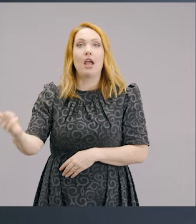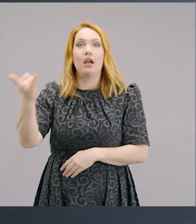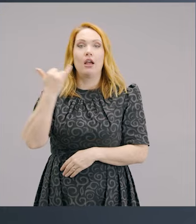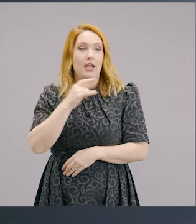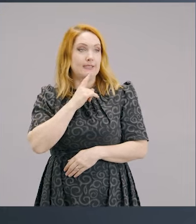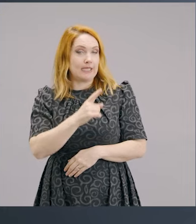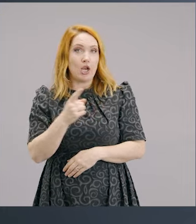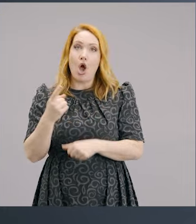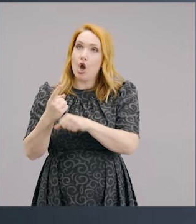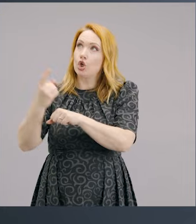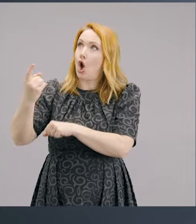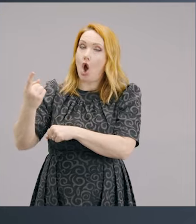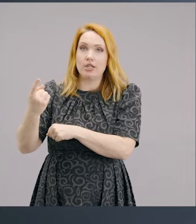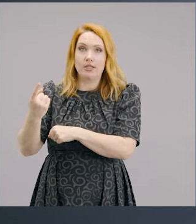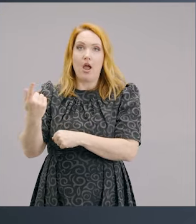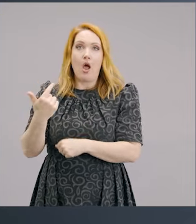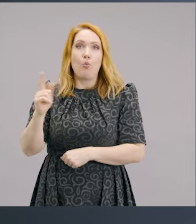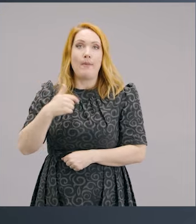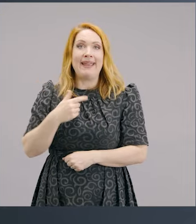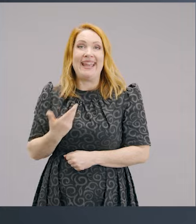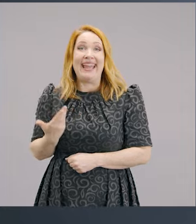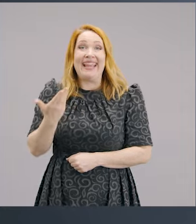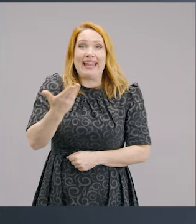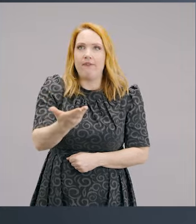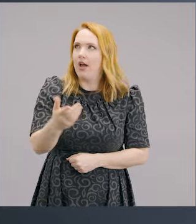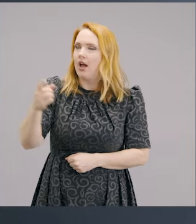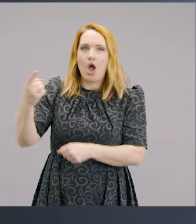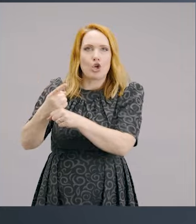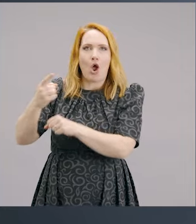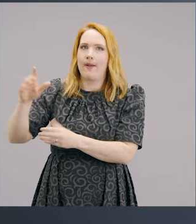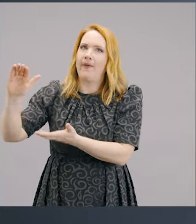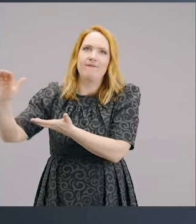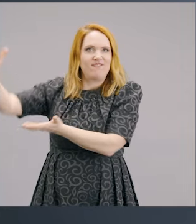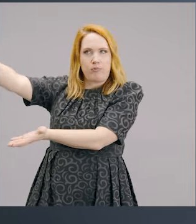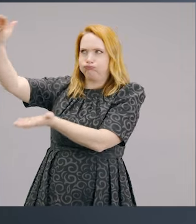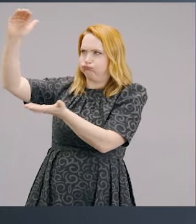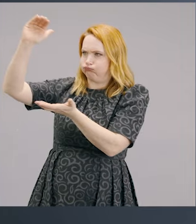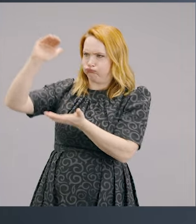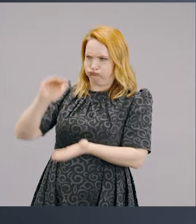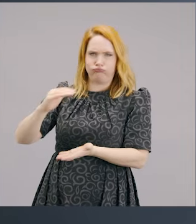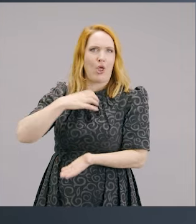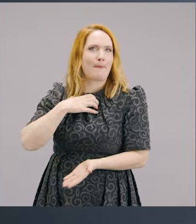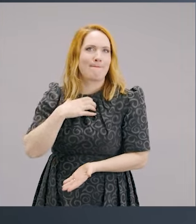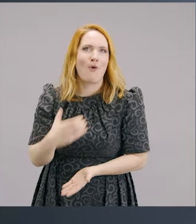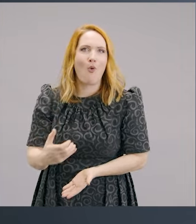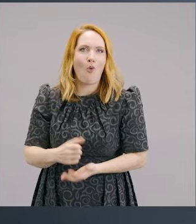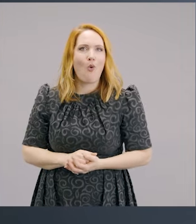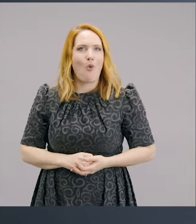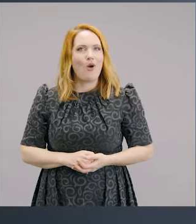And a couple of years ago they called us and they said God's given us more back than we have ever had before, we cannot believe how good God's been.